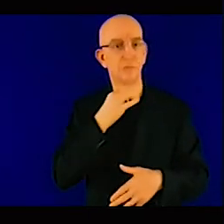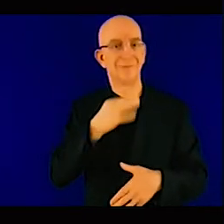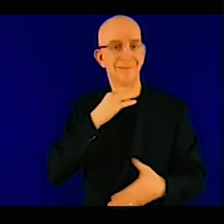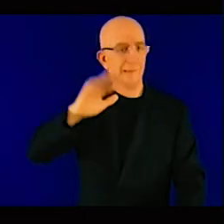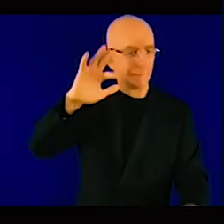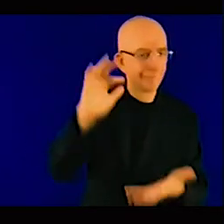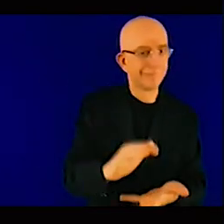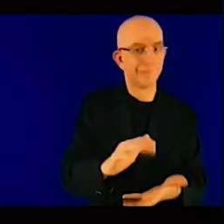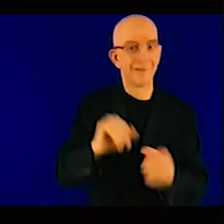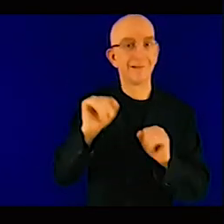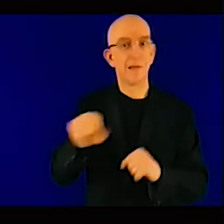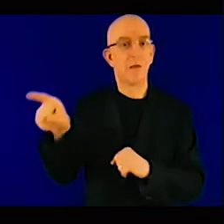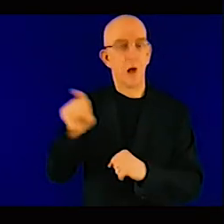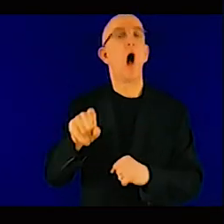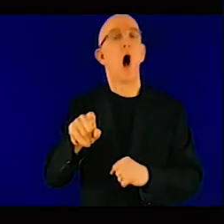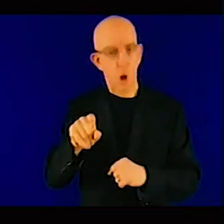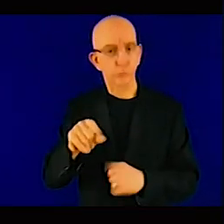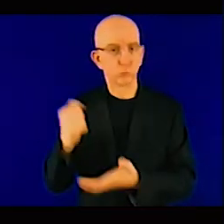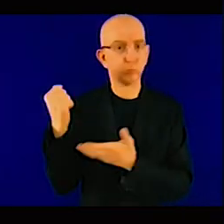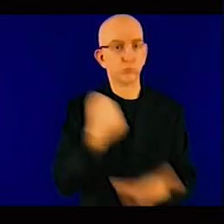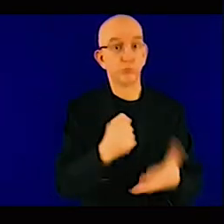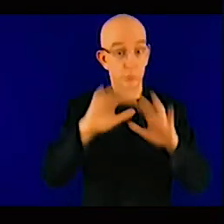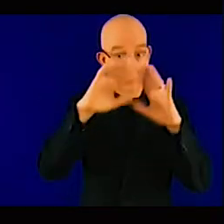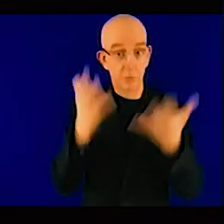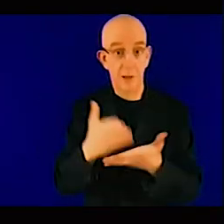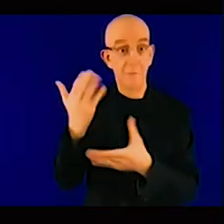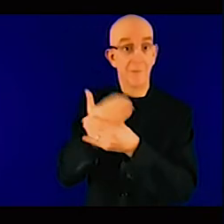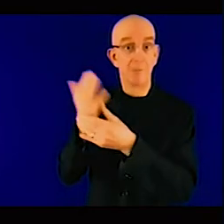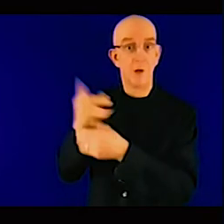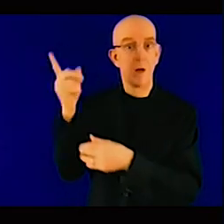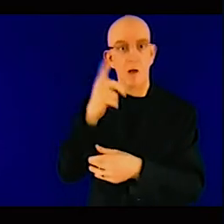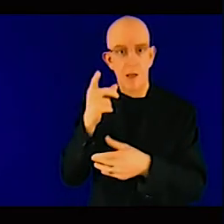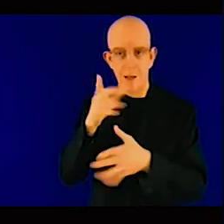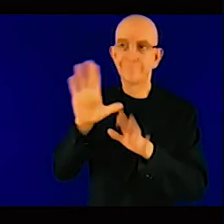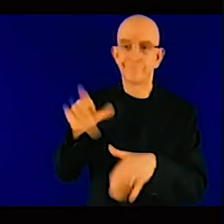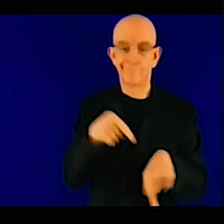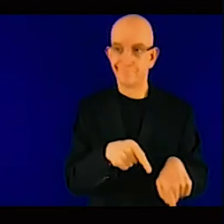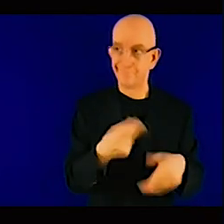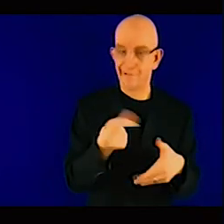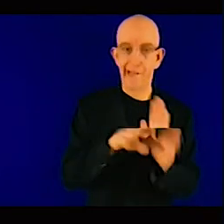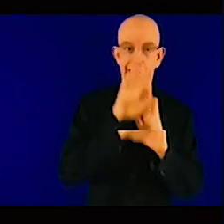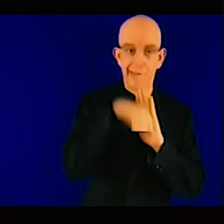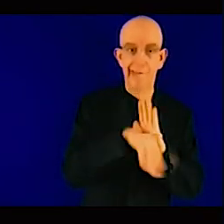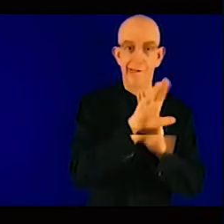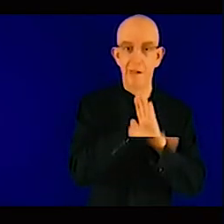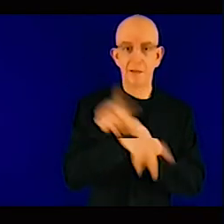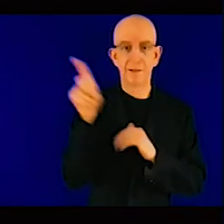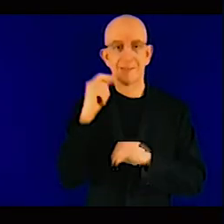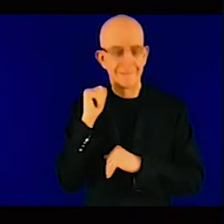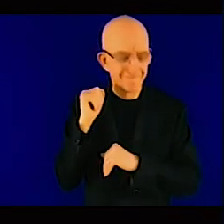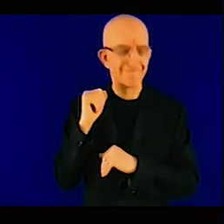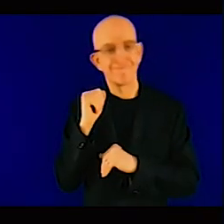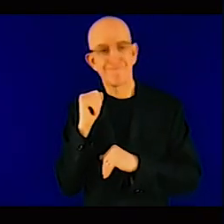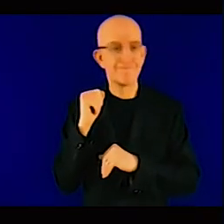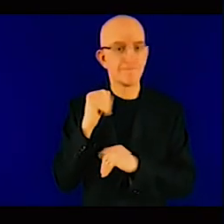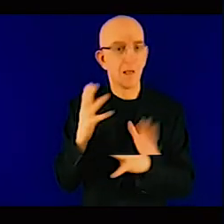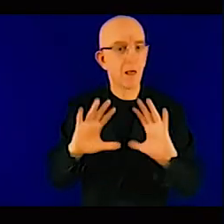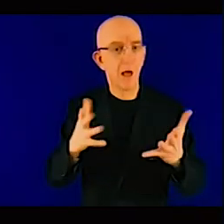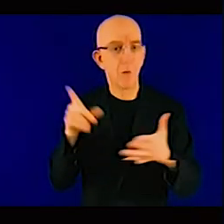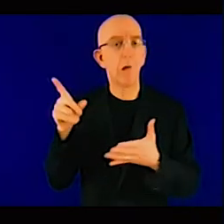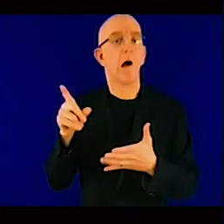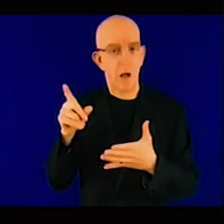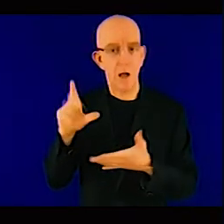climate friendly related projects thank you Anita before we go back to Cody